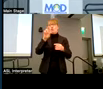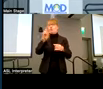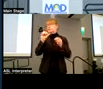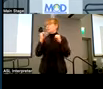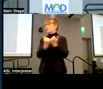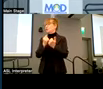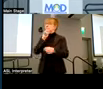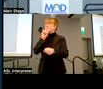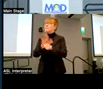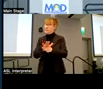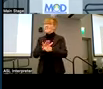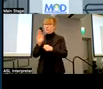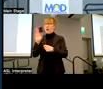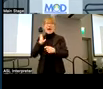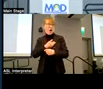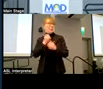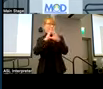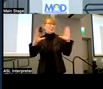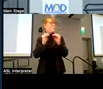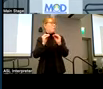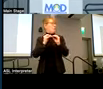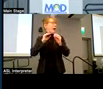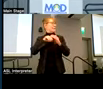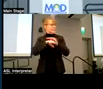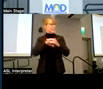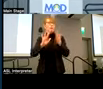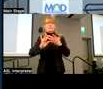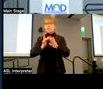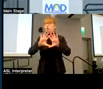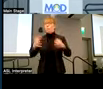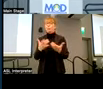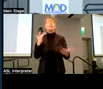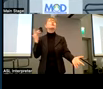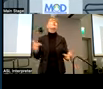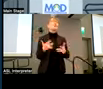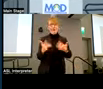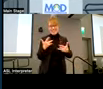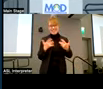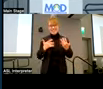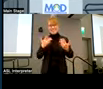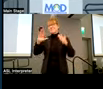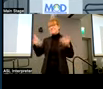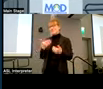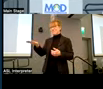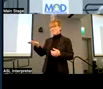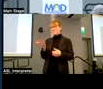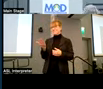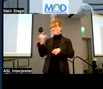MOD's vision of a more accessible digital world, and we are so excited to welcome her here to kick off our program.